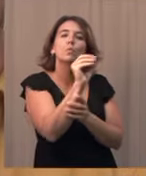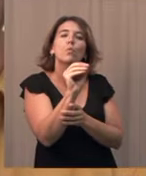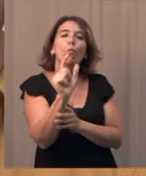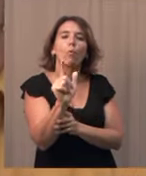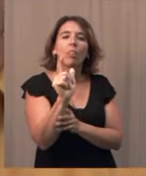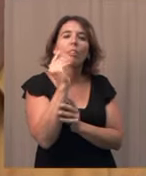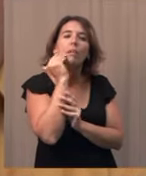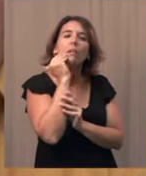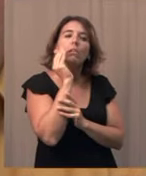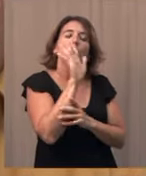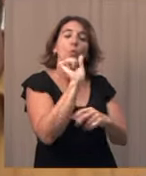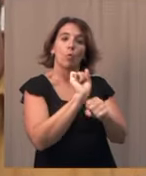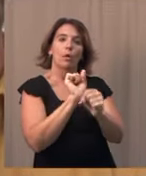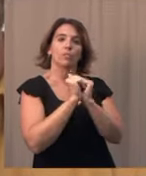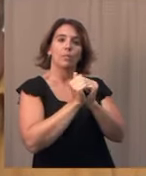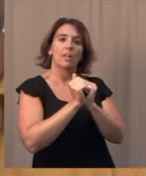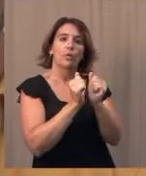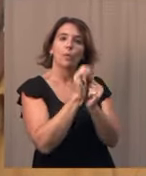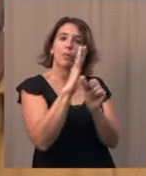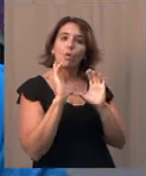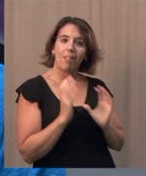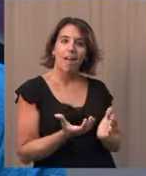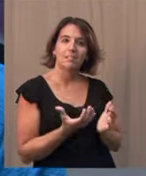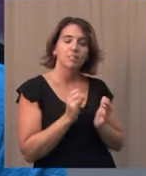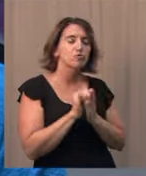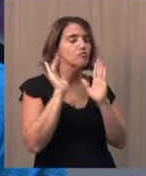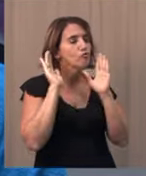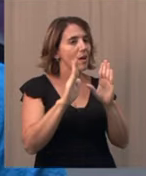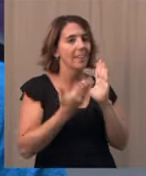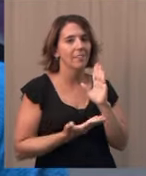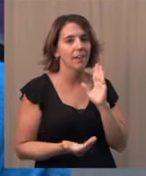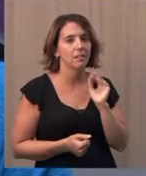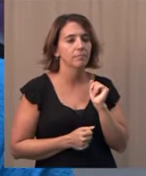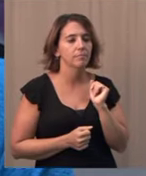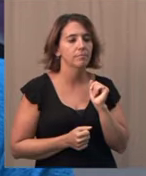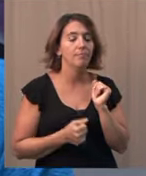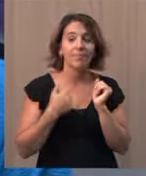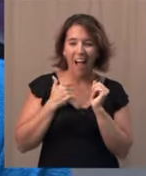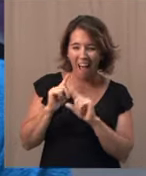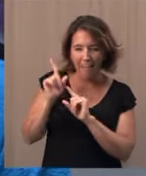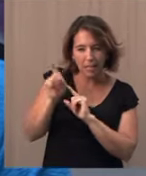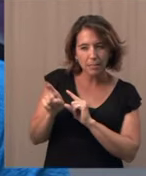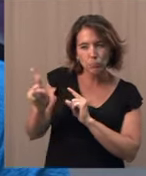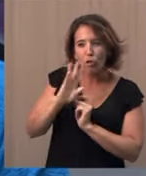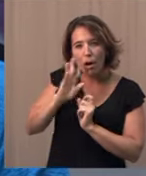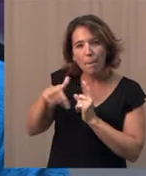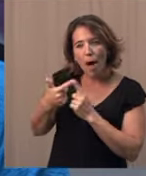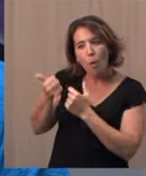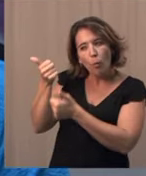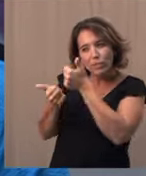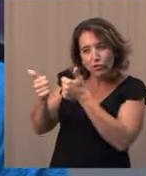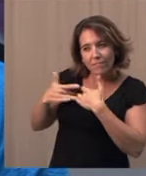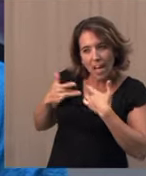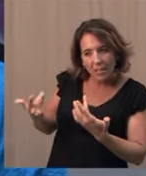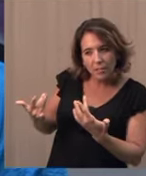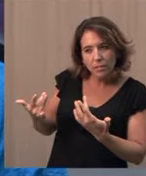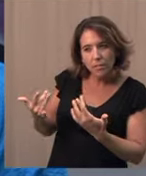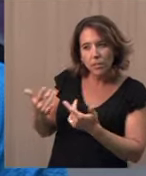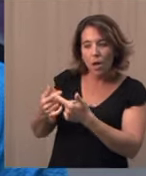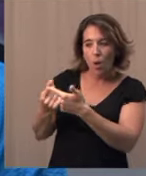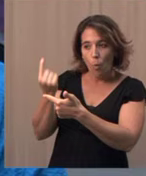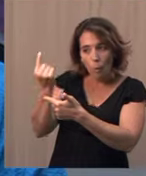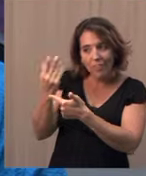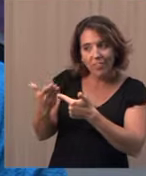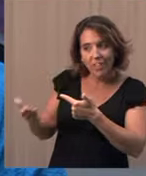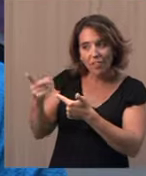your classes is a great thing. I asked them to talk about where they went, what event they attended, one thing that they